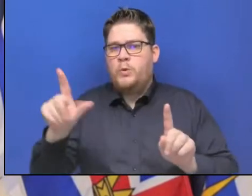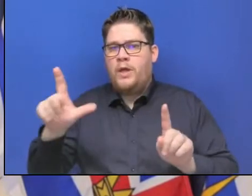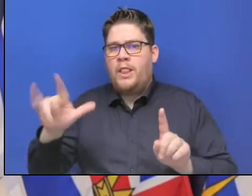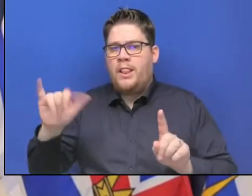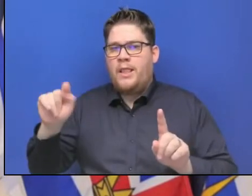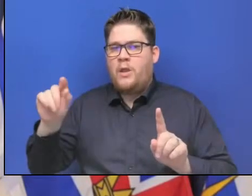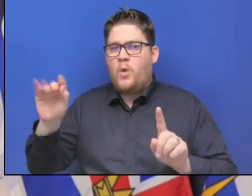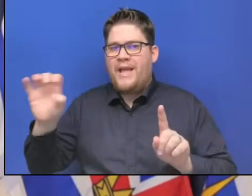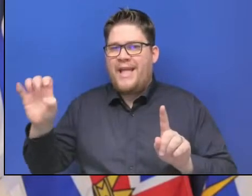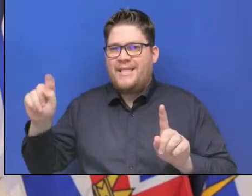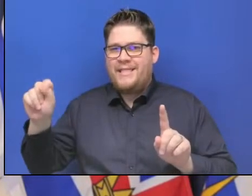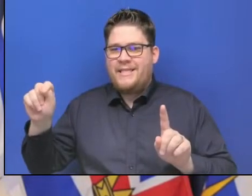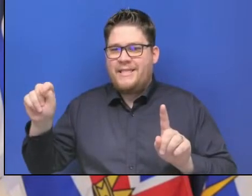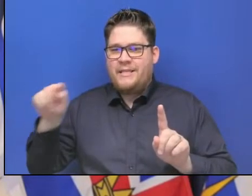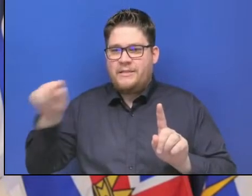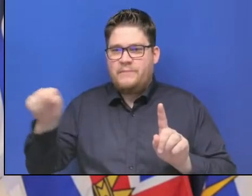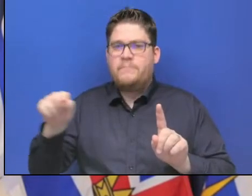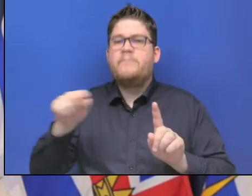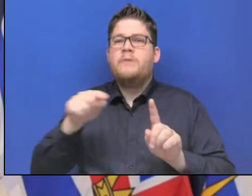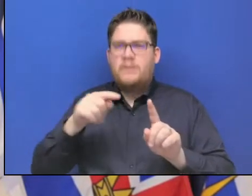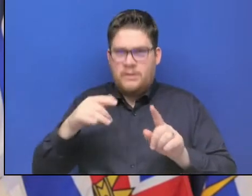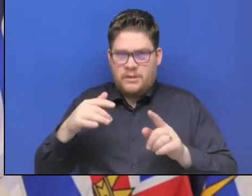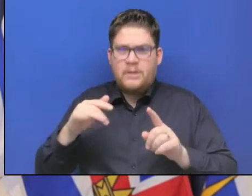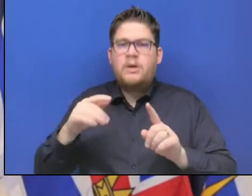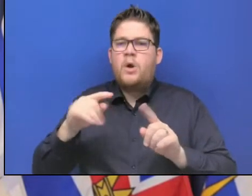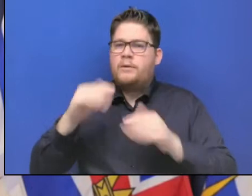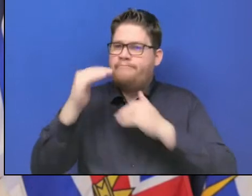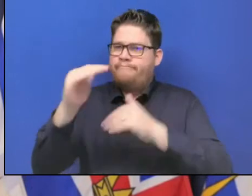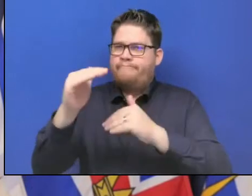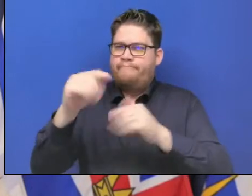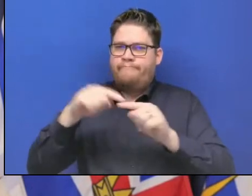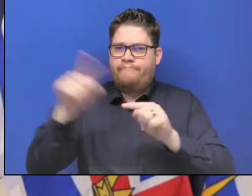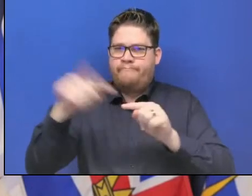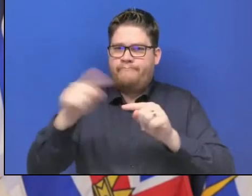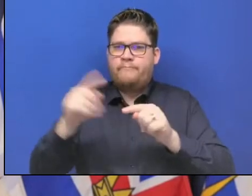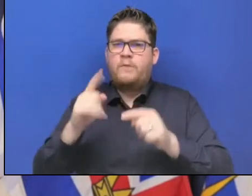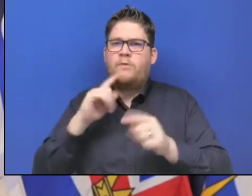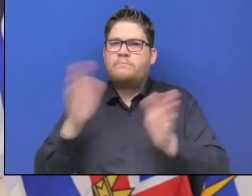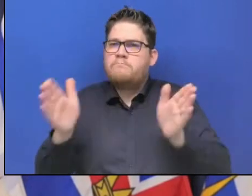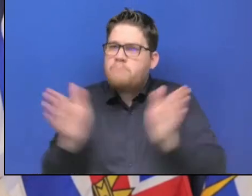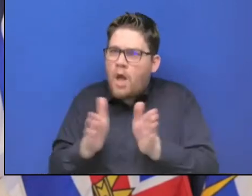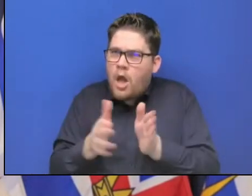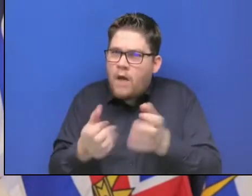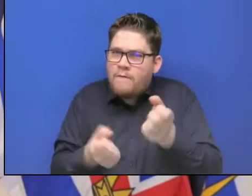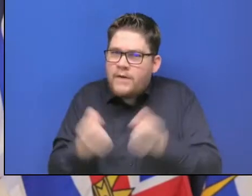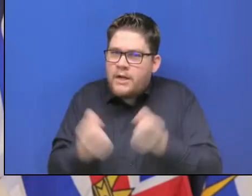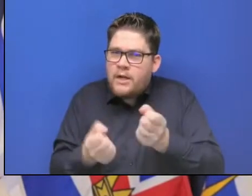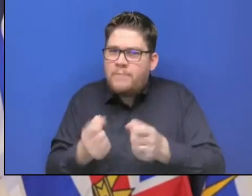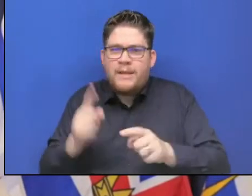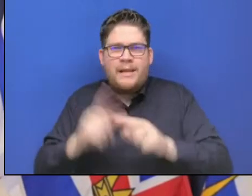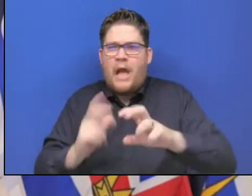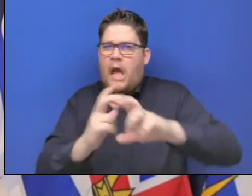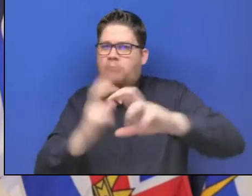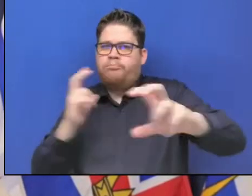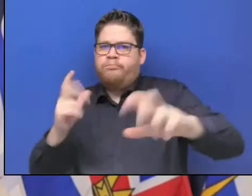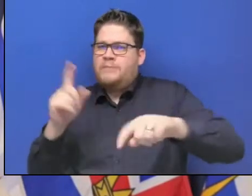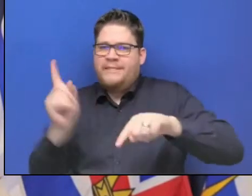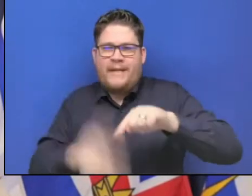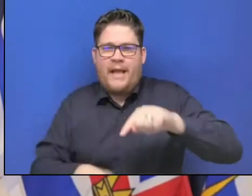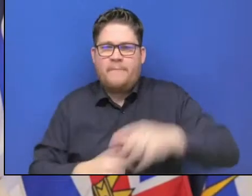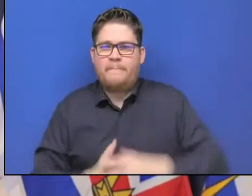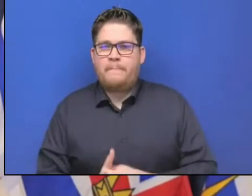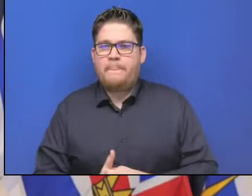it's only for passenger vehicles and And nothing larger than a cube van at this point in time. that connection